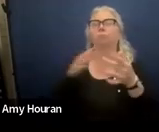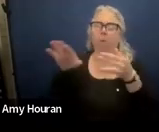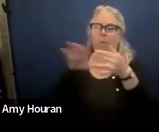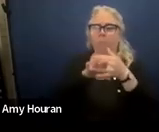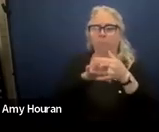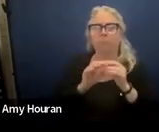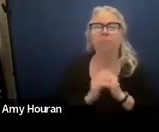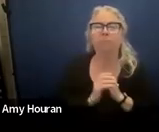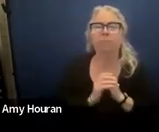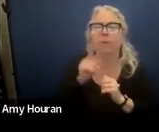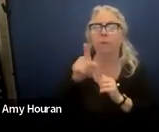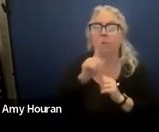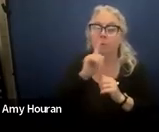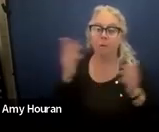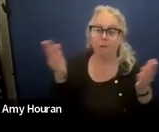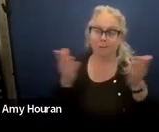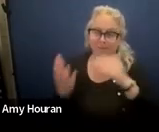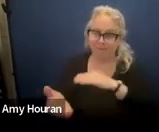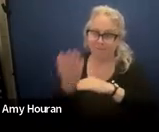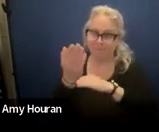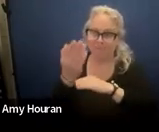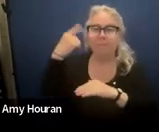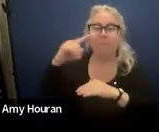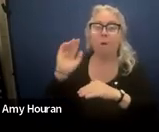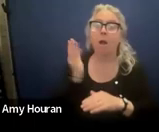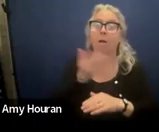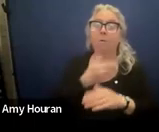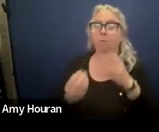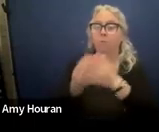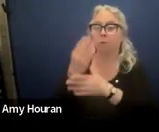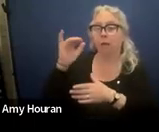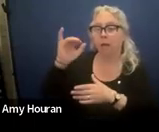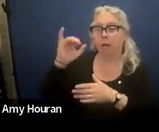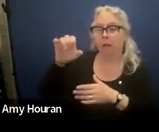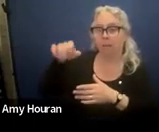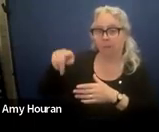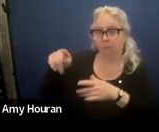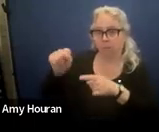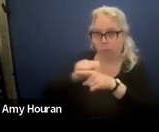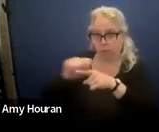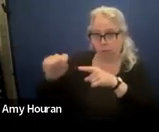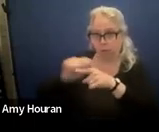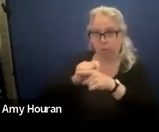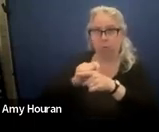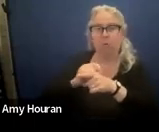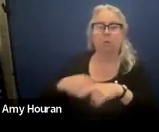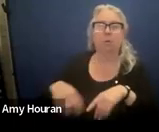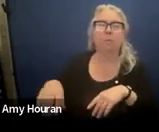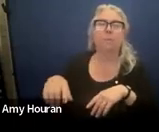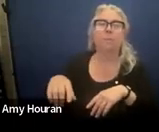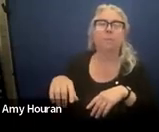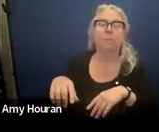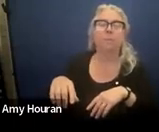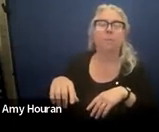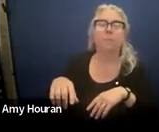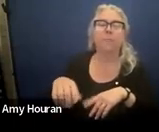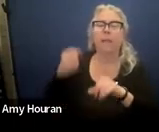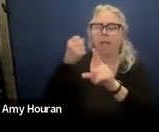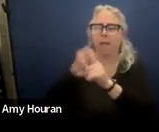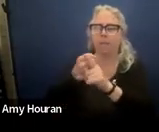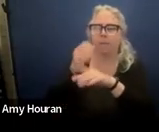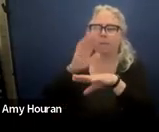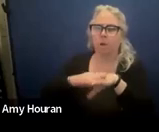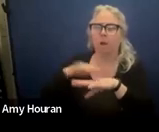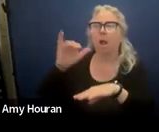you are here this morning for our spring iep training for nuf and its impact on iep